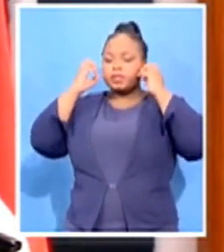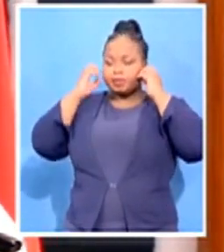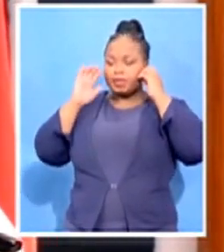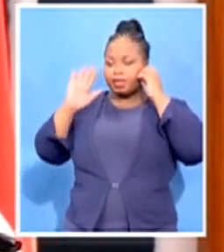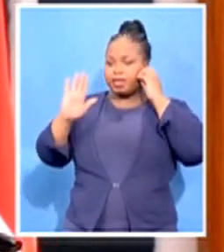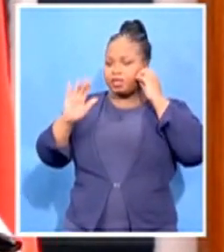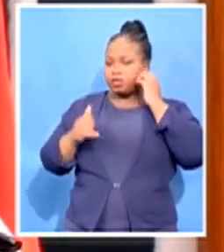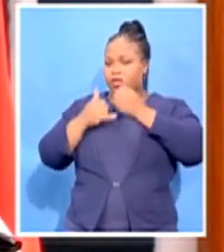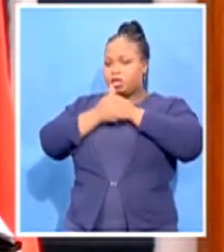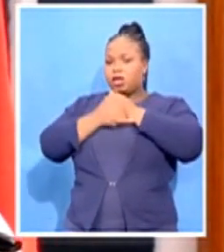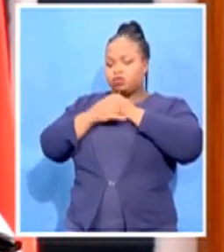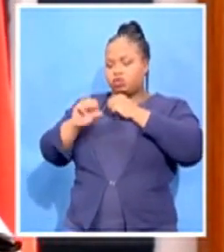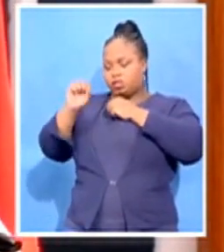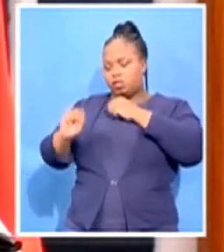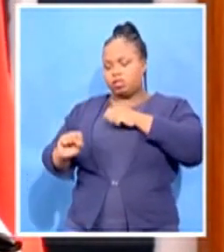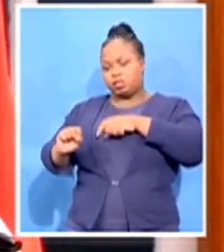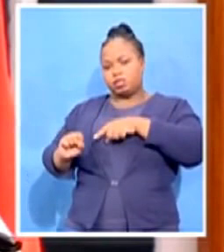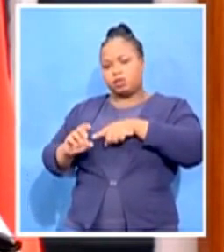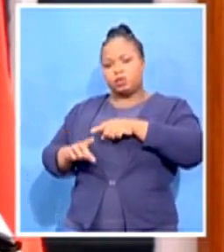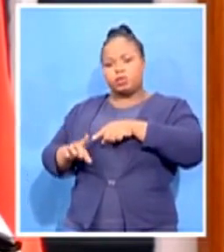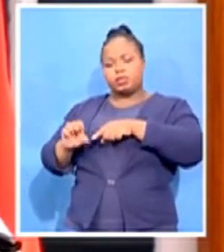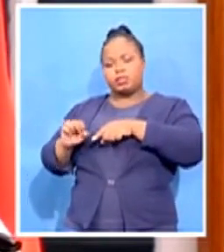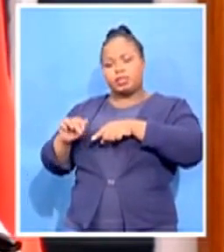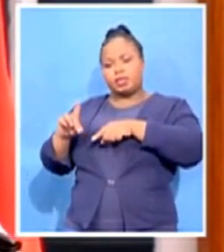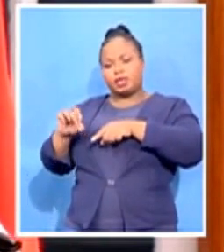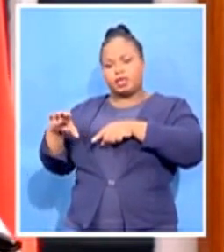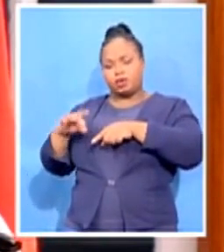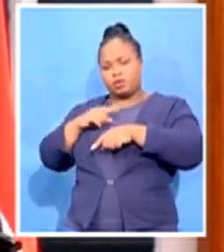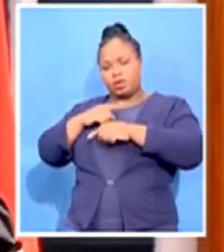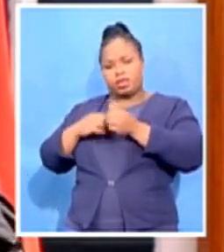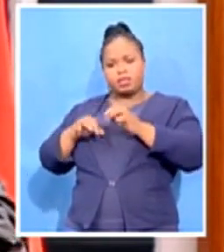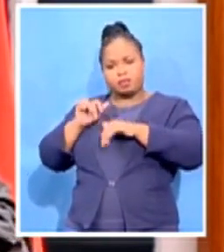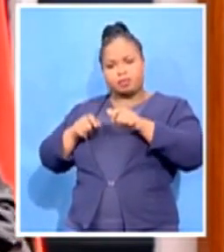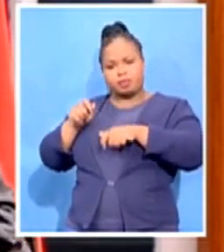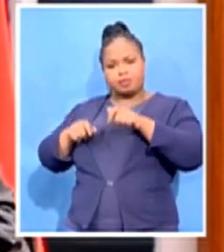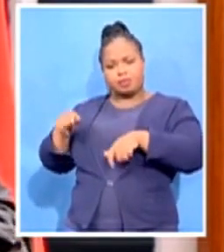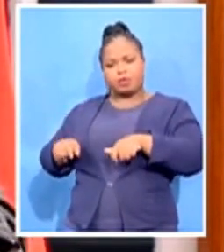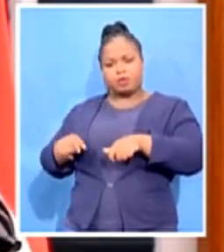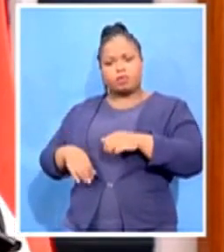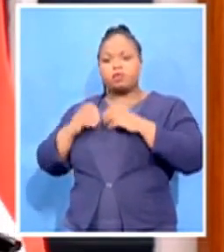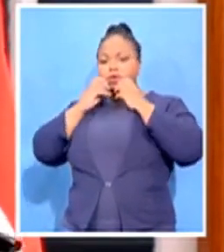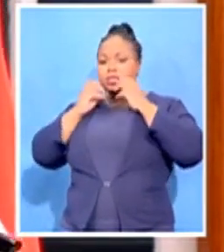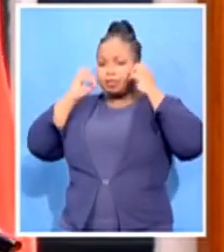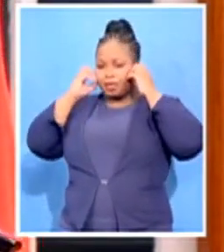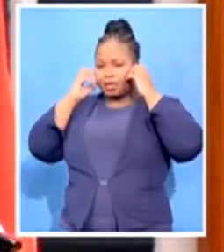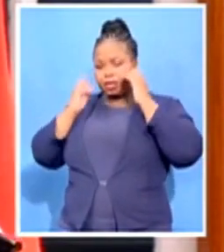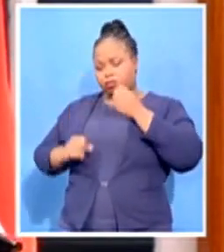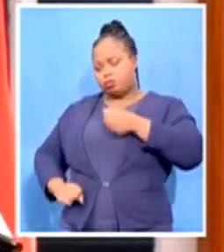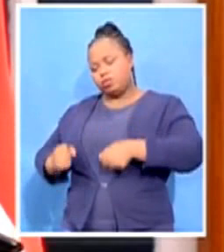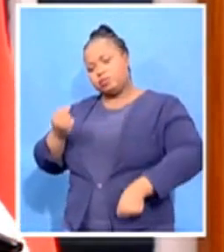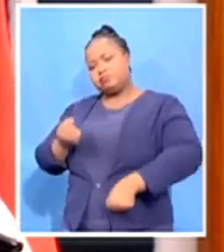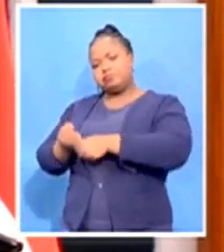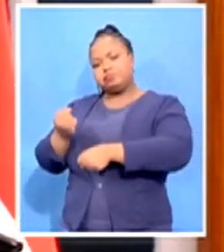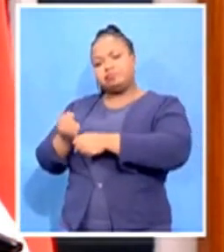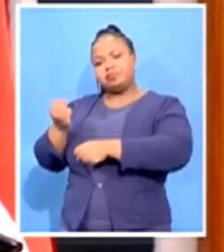in support of the people of Mozambique. And SADC itself is seized with this matter and we'll be discussing this